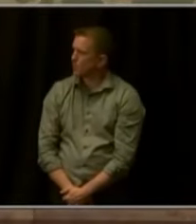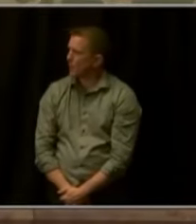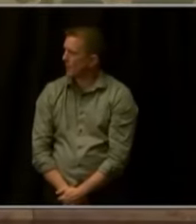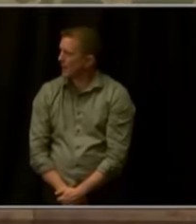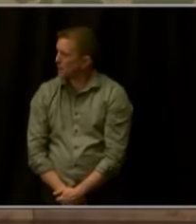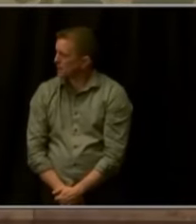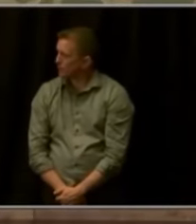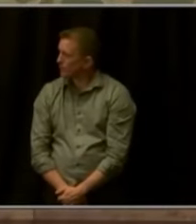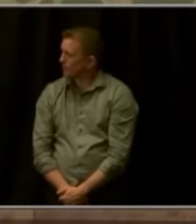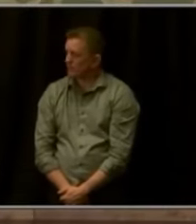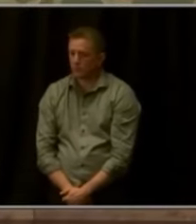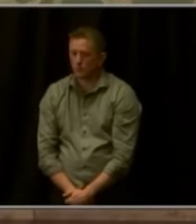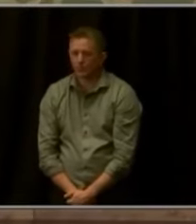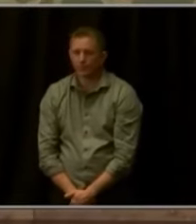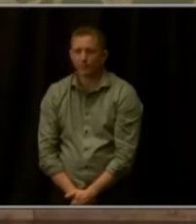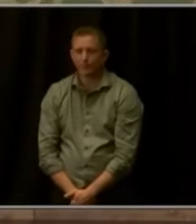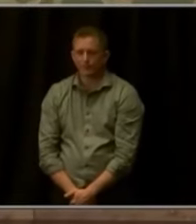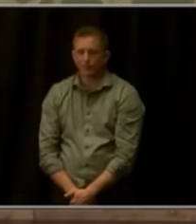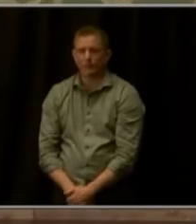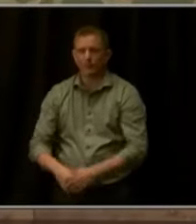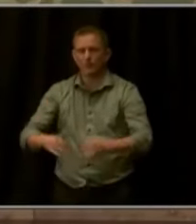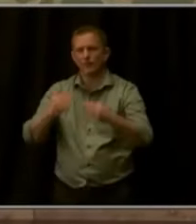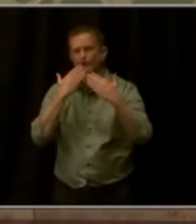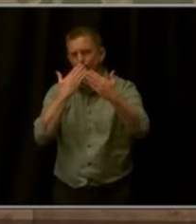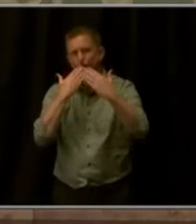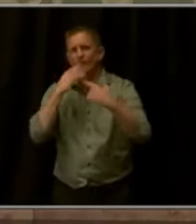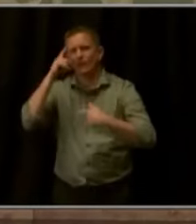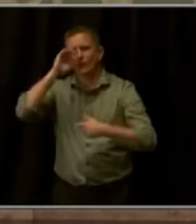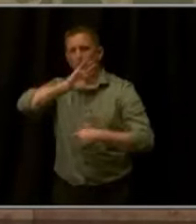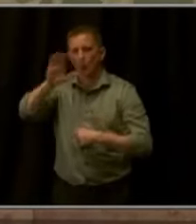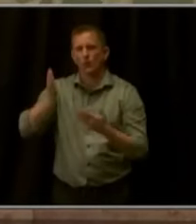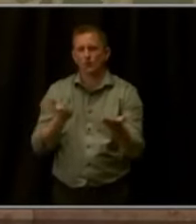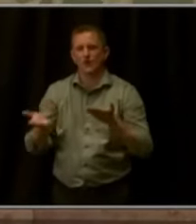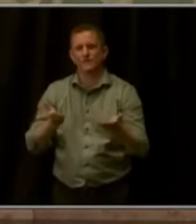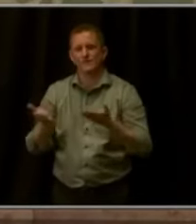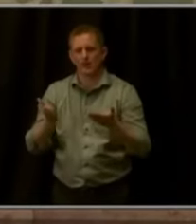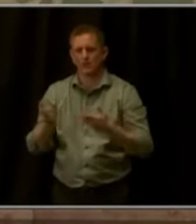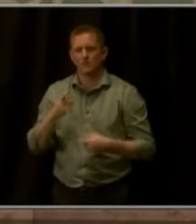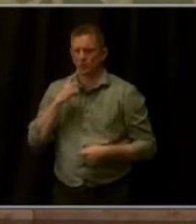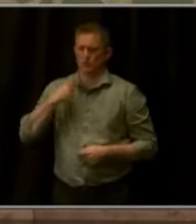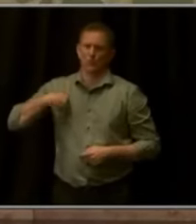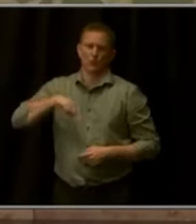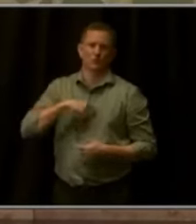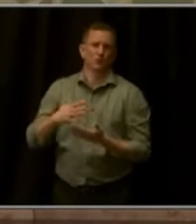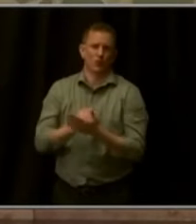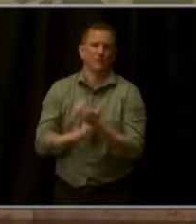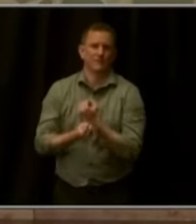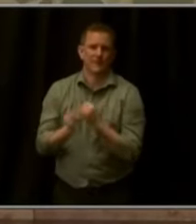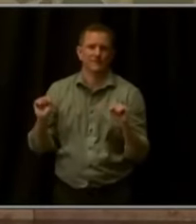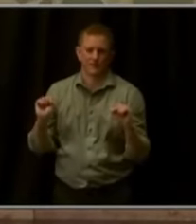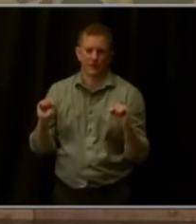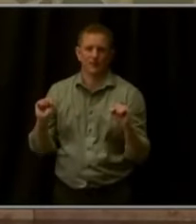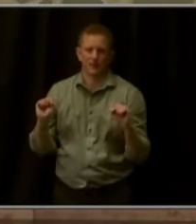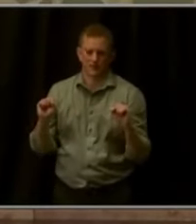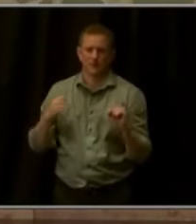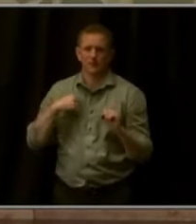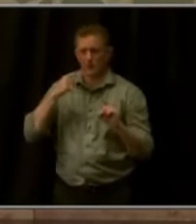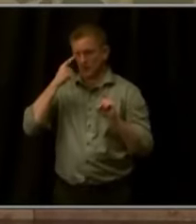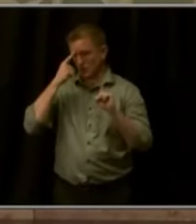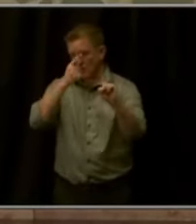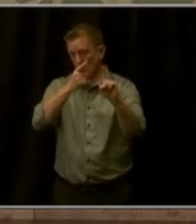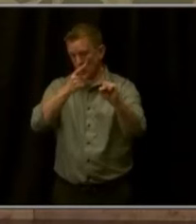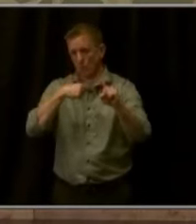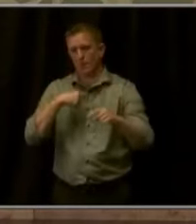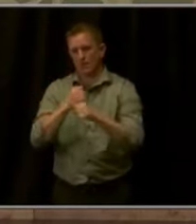Thank you for your work. We all deserve to be safe, which is why our goal is to make Colorado one of the 10 safest